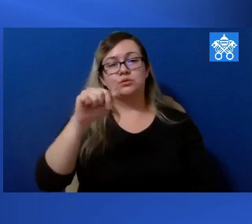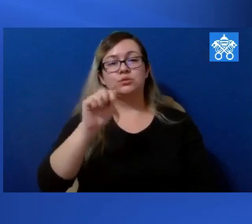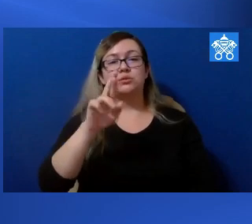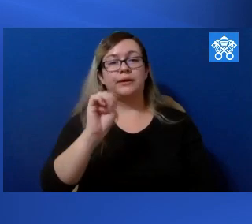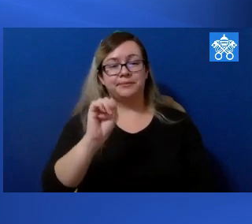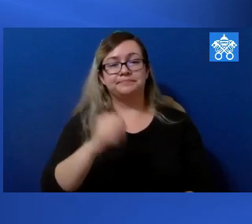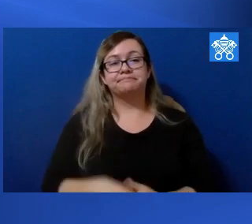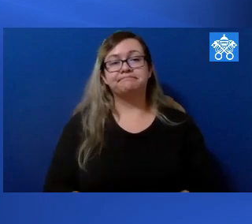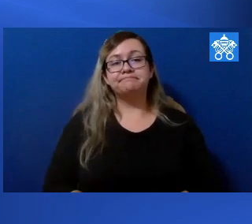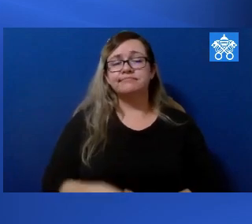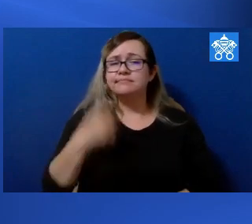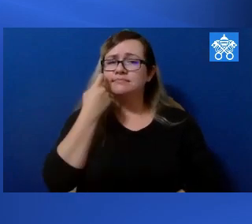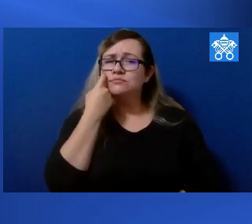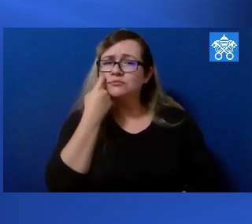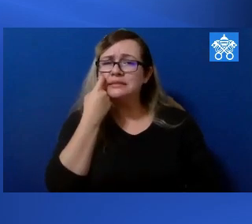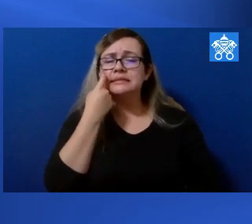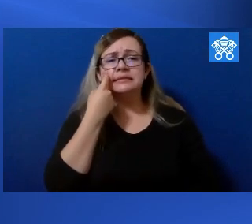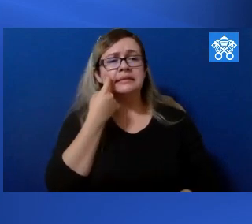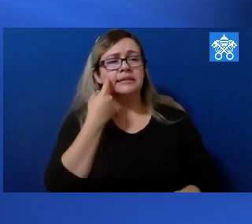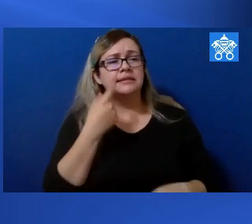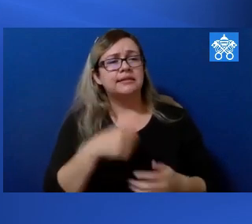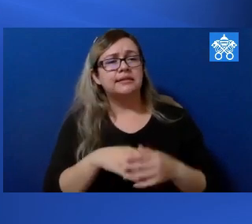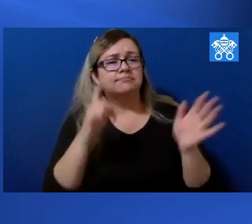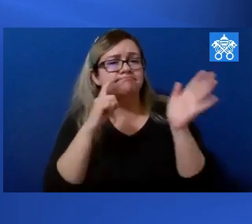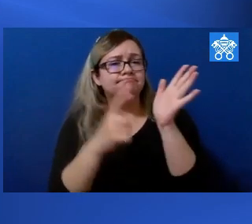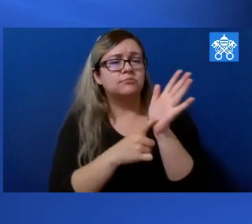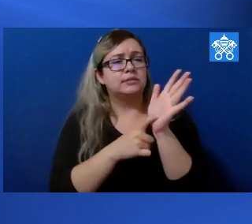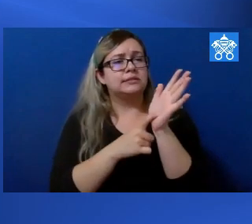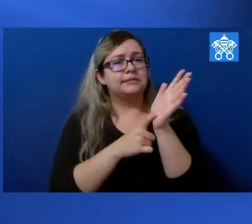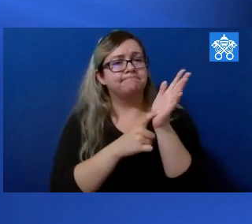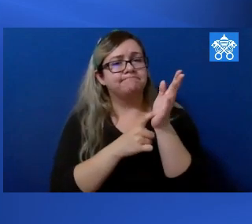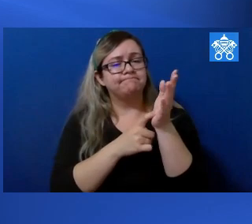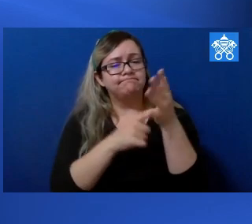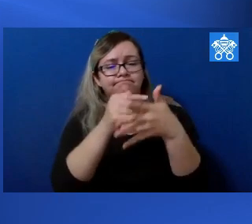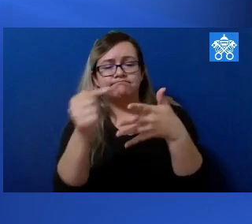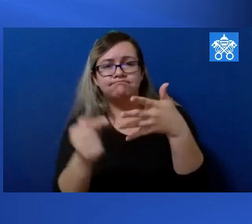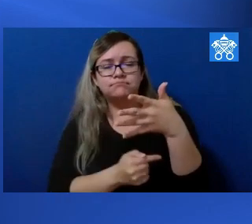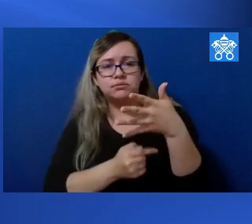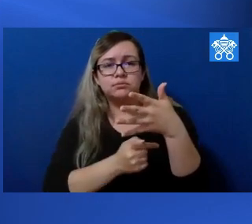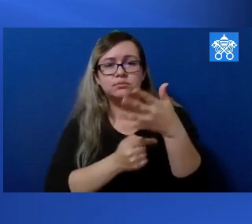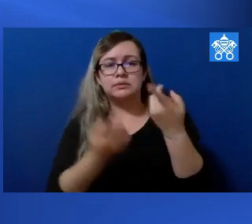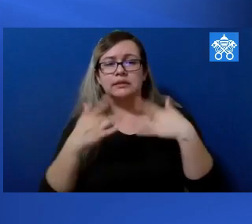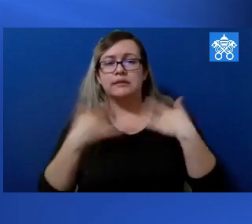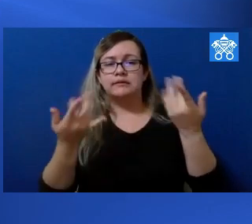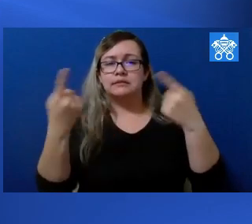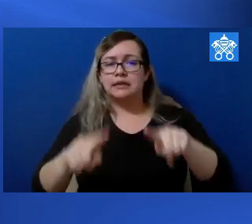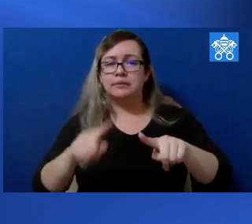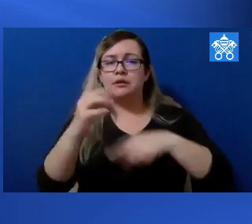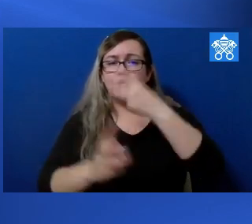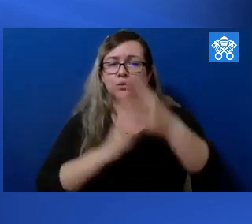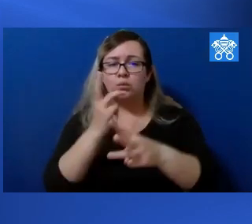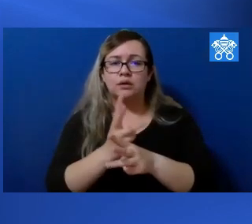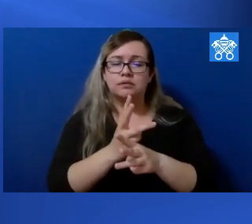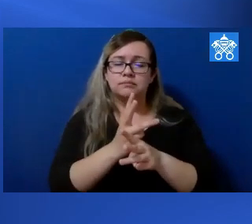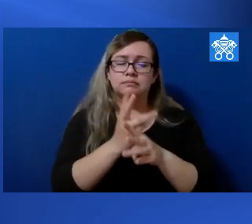In recent days, he's called attention to various world events. Of course, Ukraine, praying for peace,